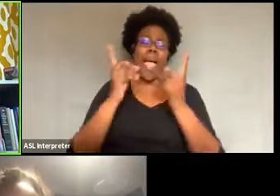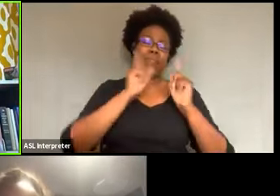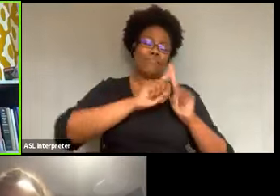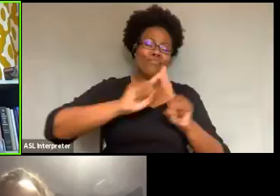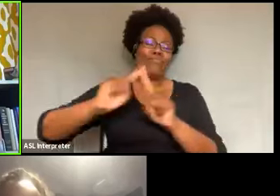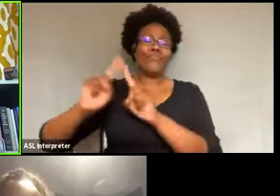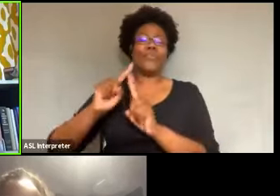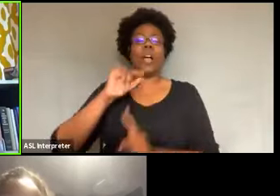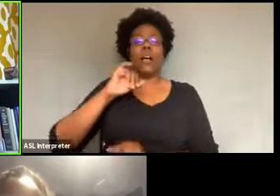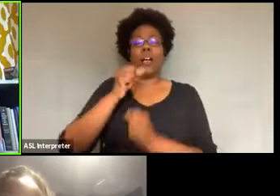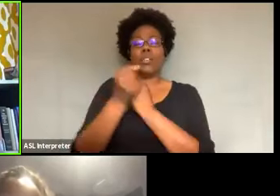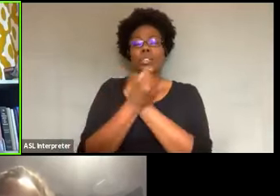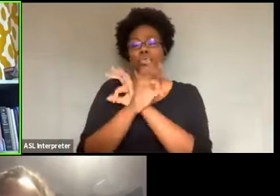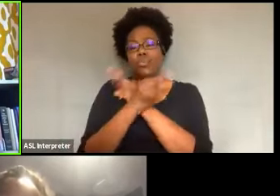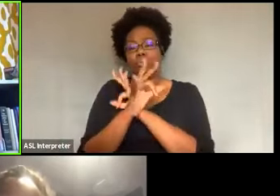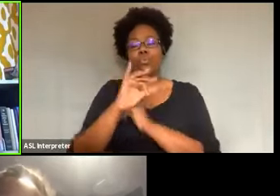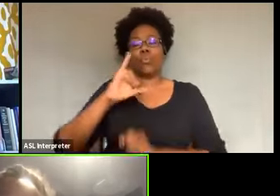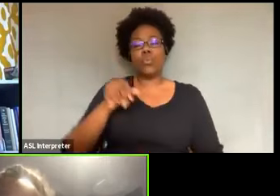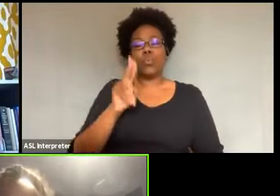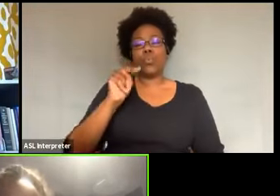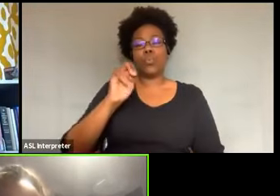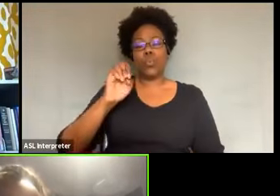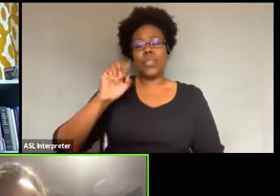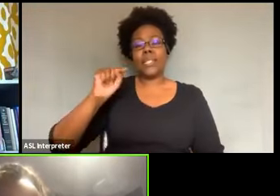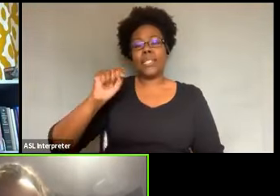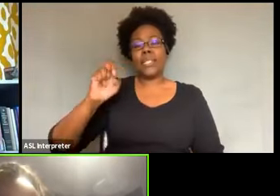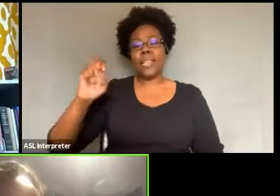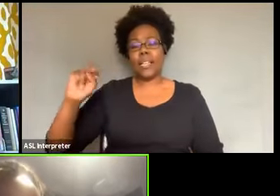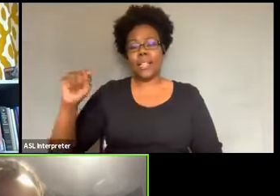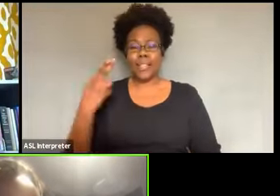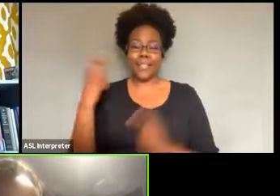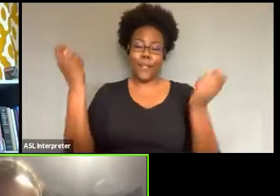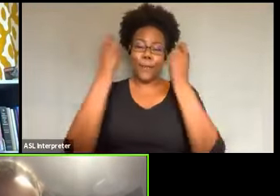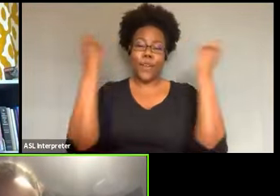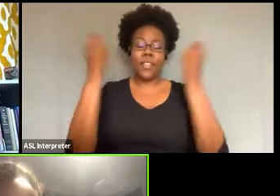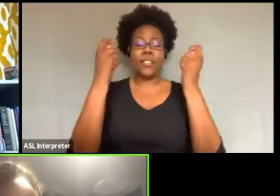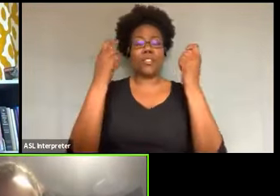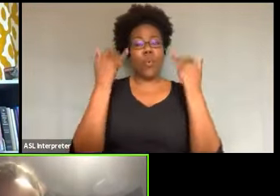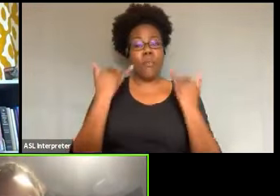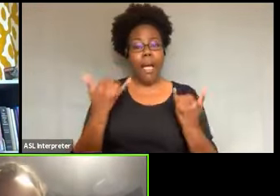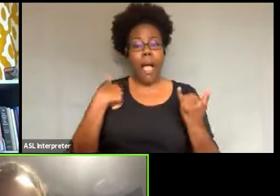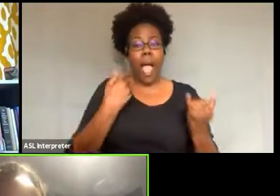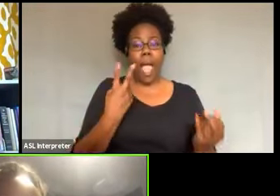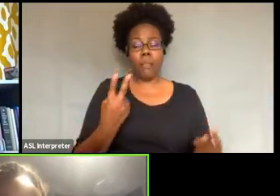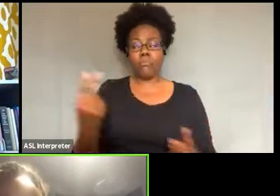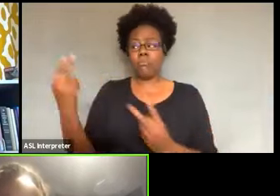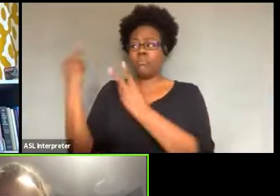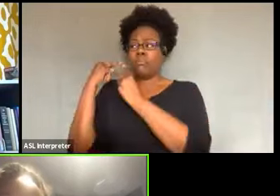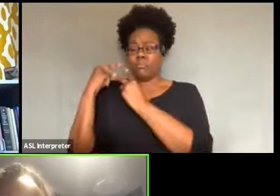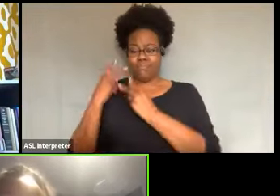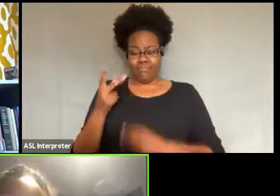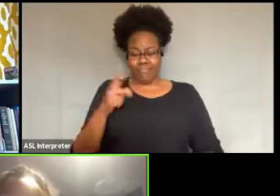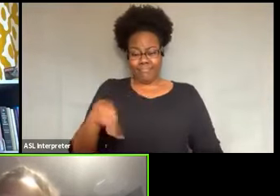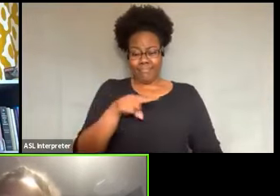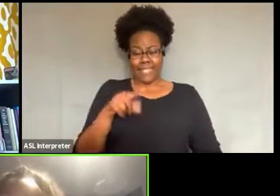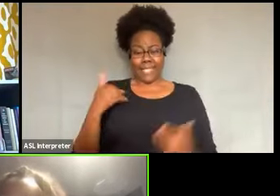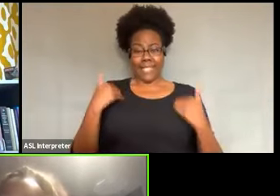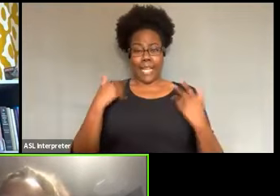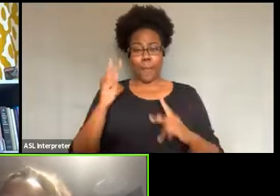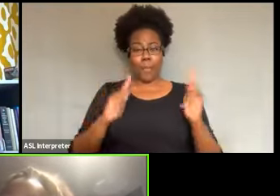And so for me to now look back and reflect on the growth of these young people, it's just pretty amazing. Um,